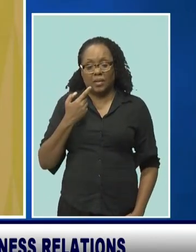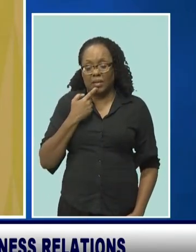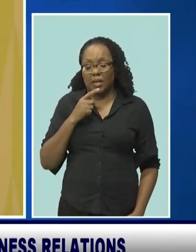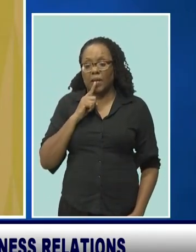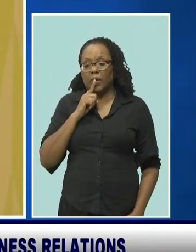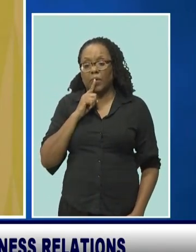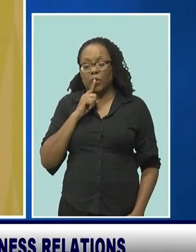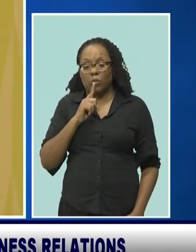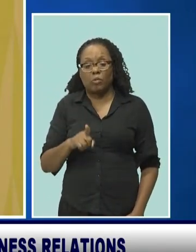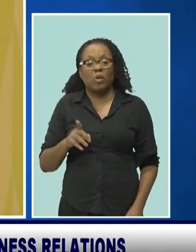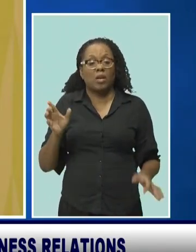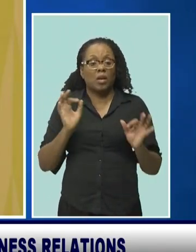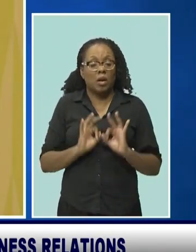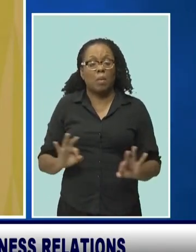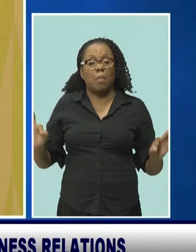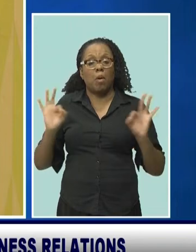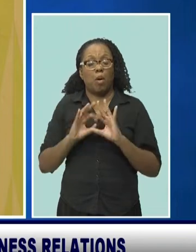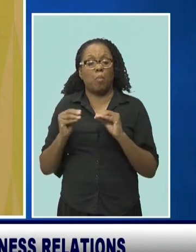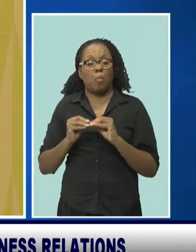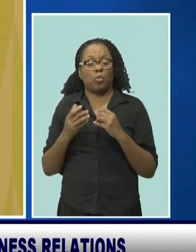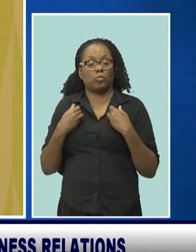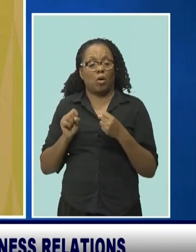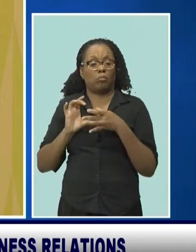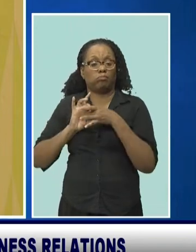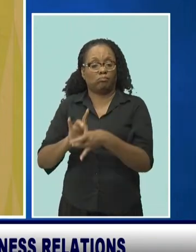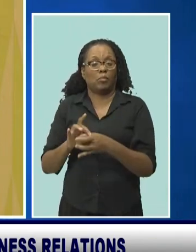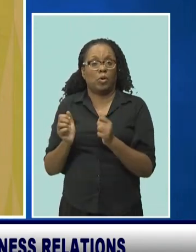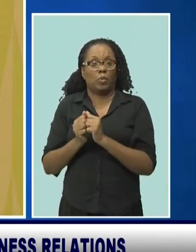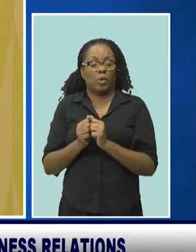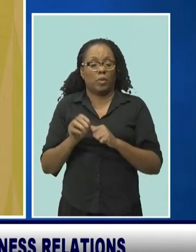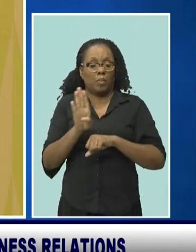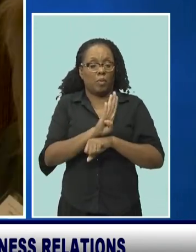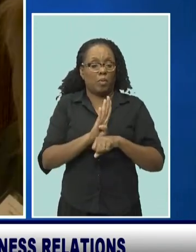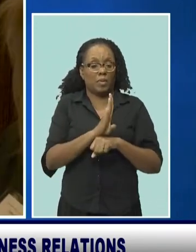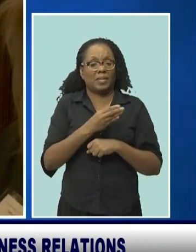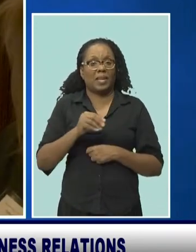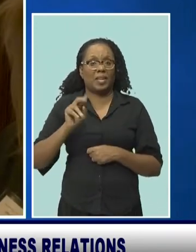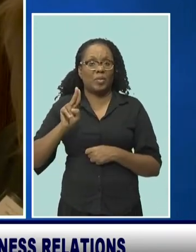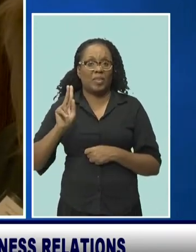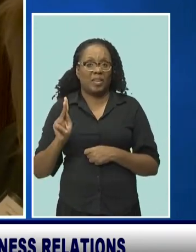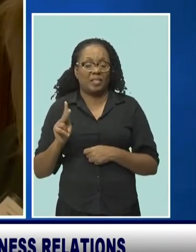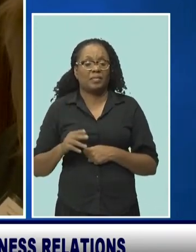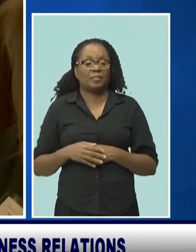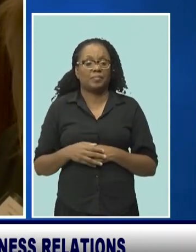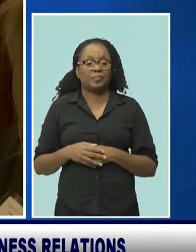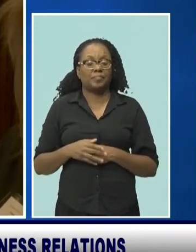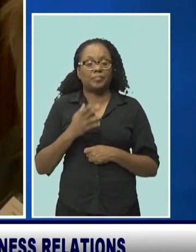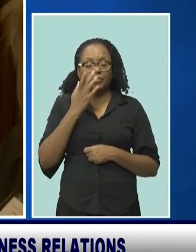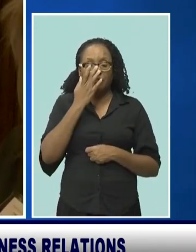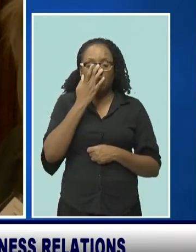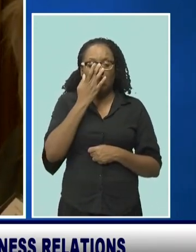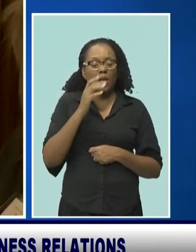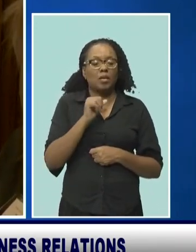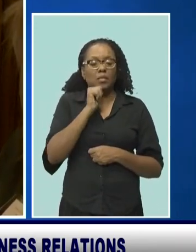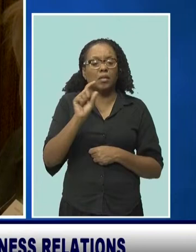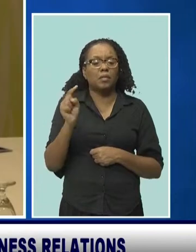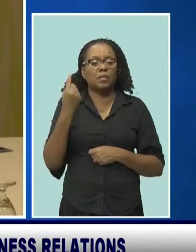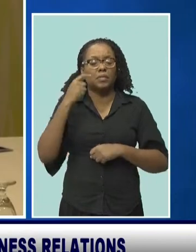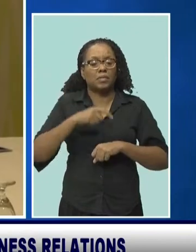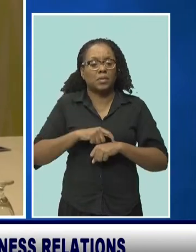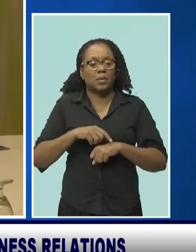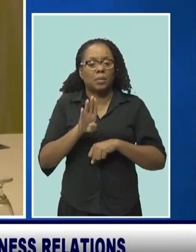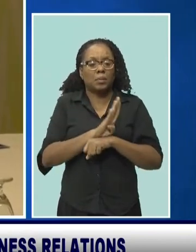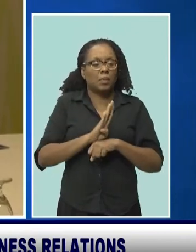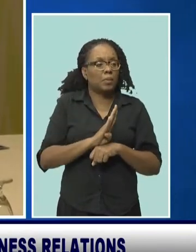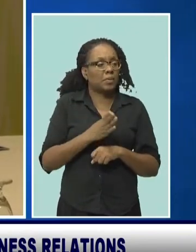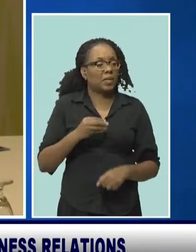a continuation of the strong links Barbados has long held with the United Kingdom. He said it was not the first time Barbados had engaged Scotland